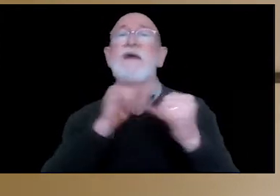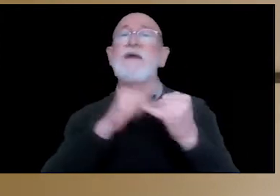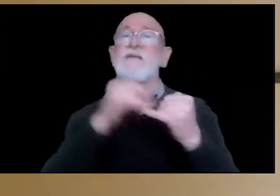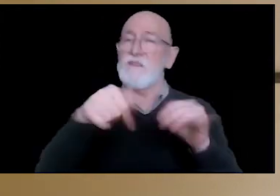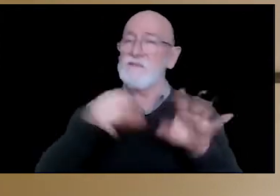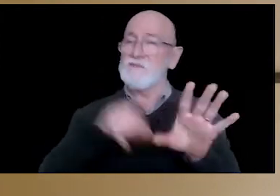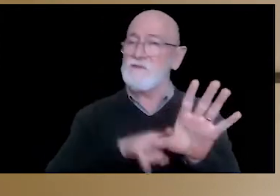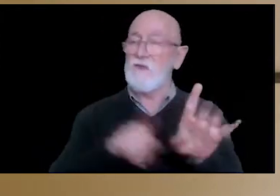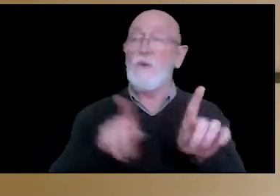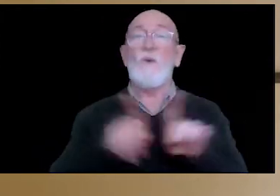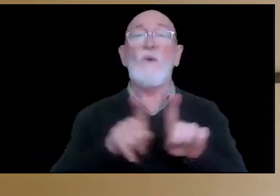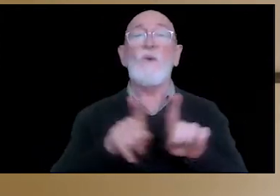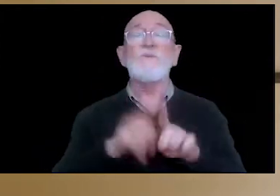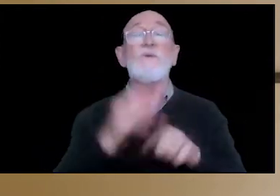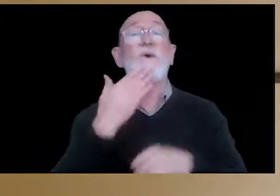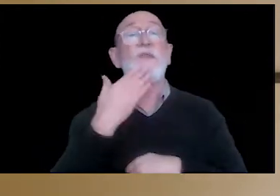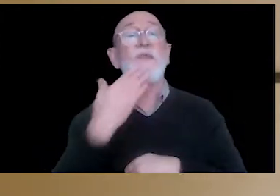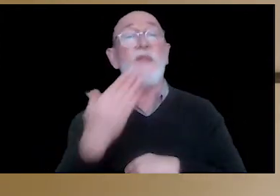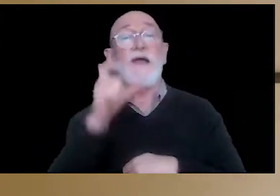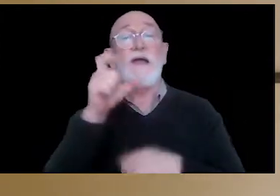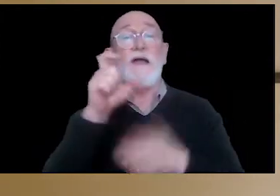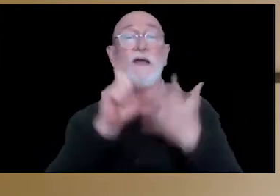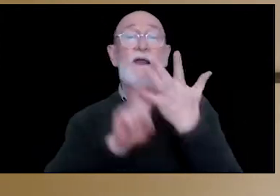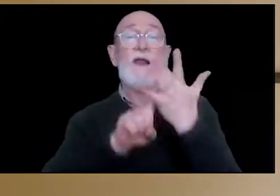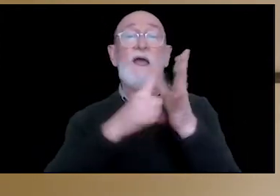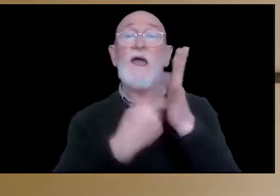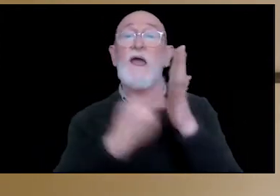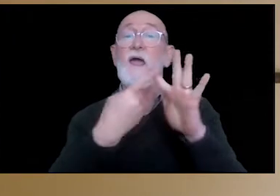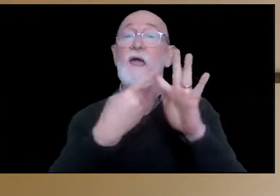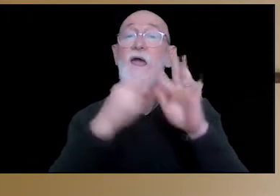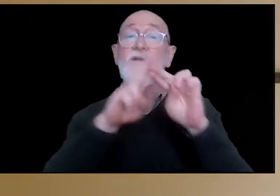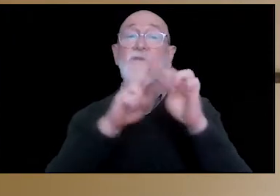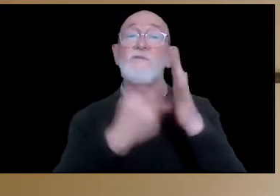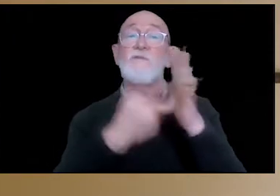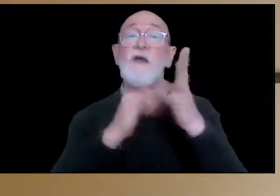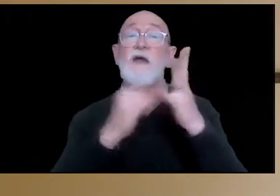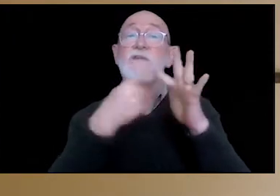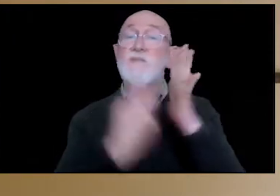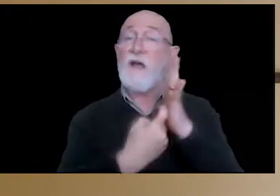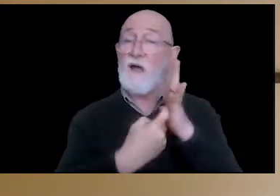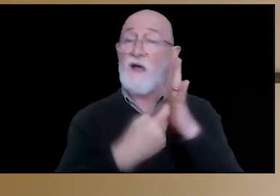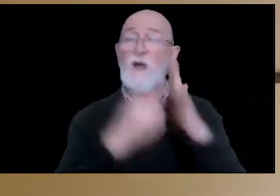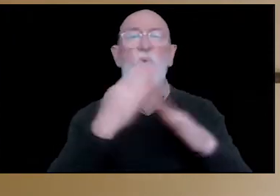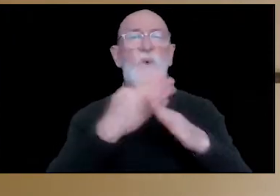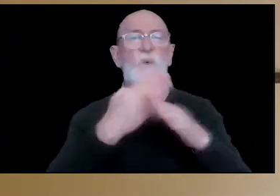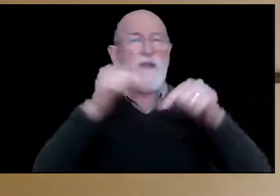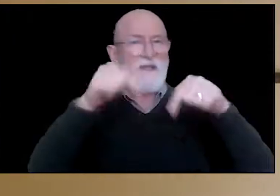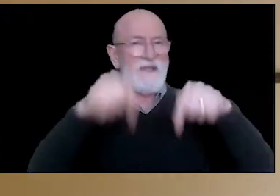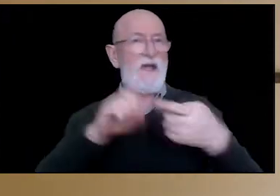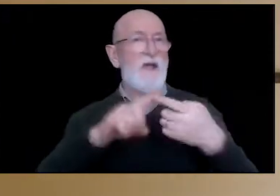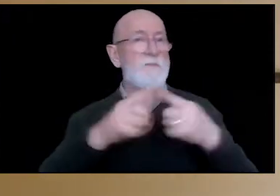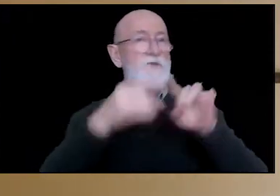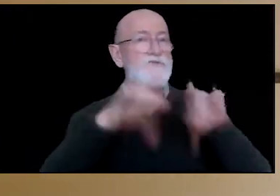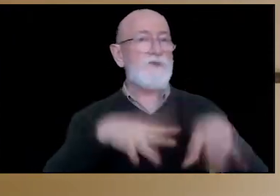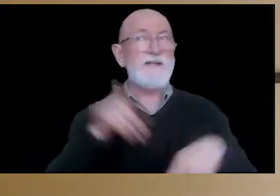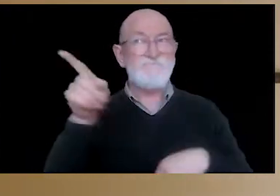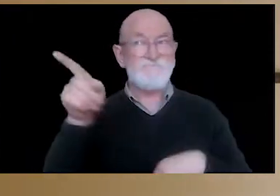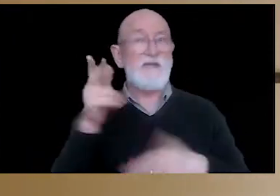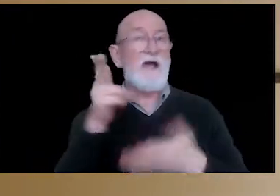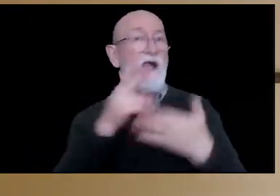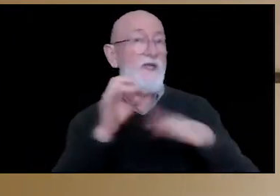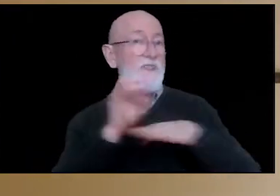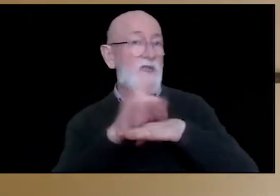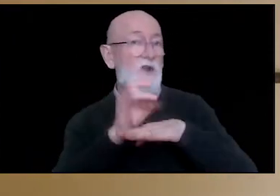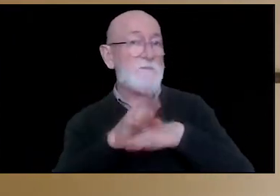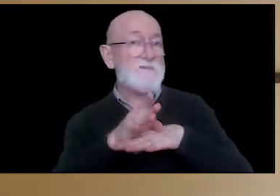this year. I'd also like to thank Claire Fraser, the other art therapist who works here at Able, for the